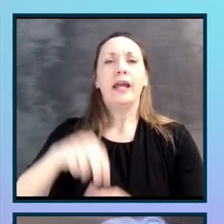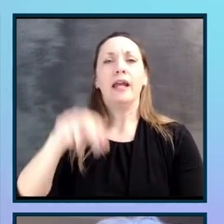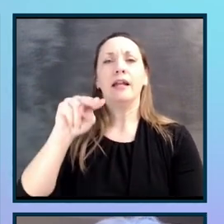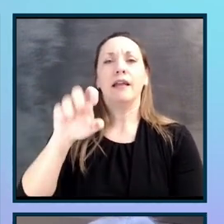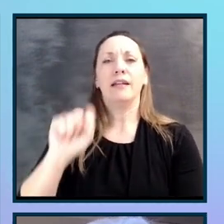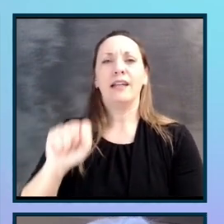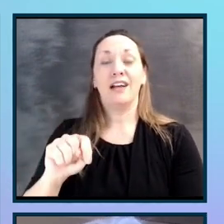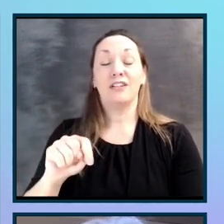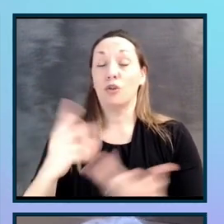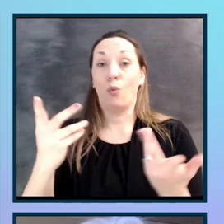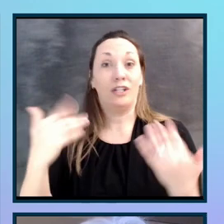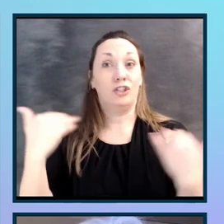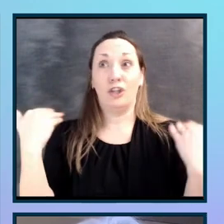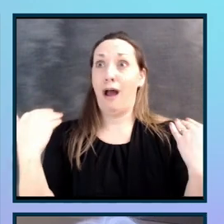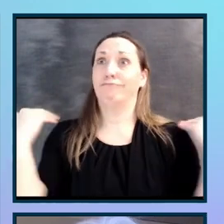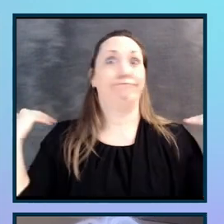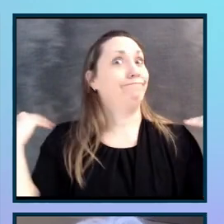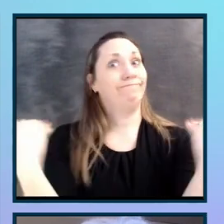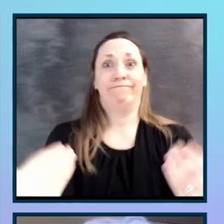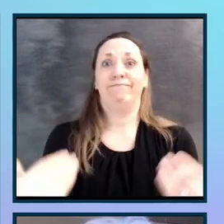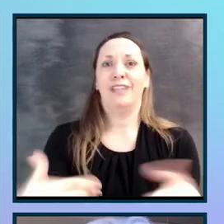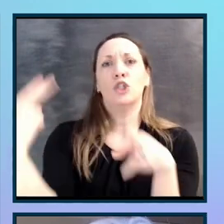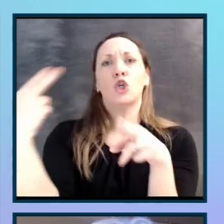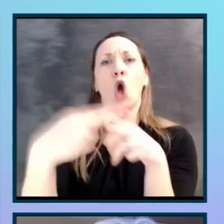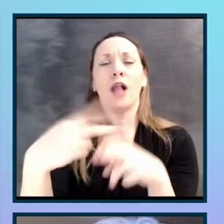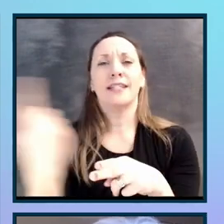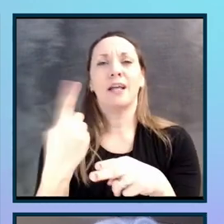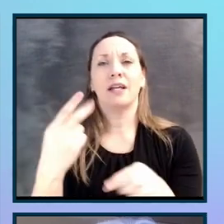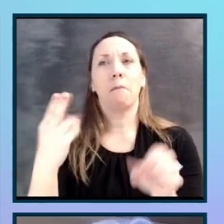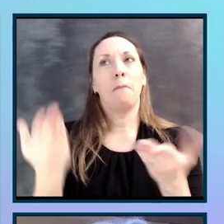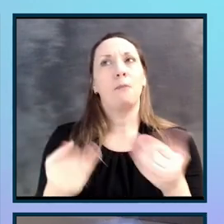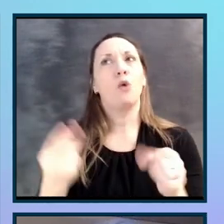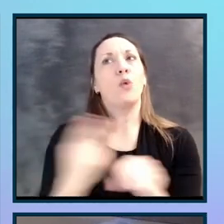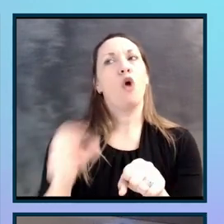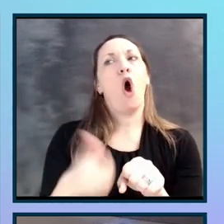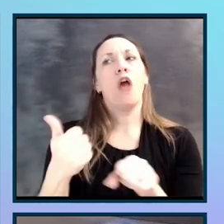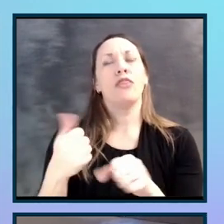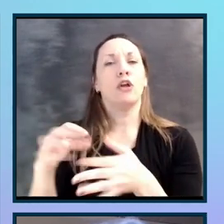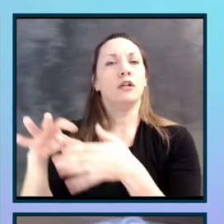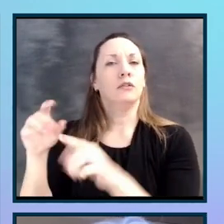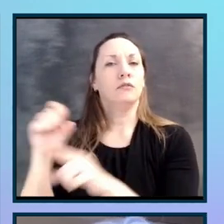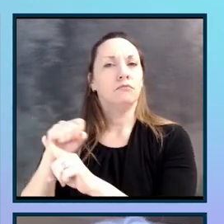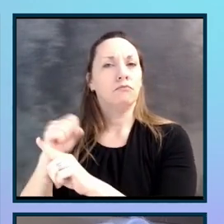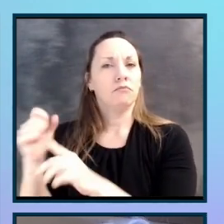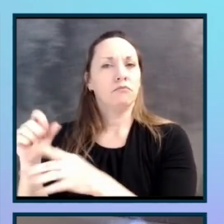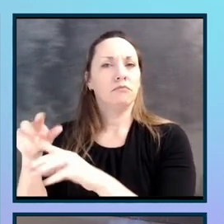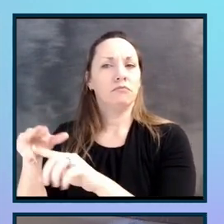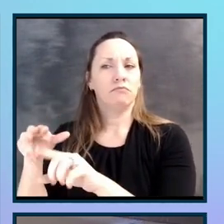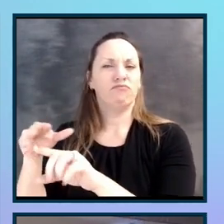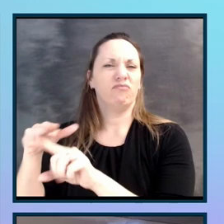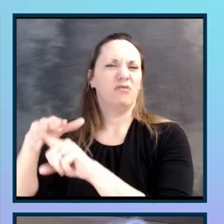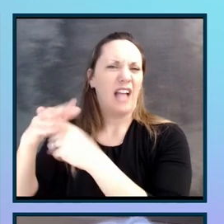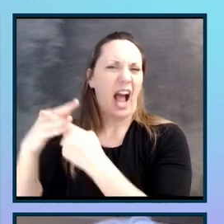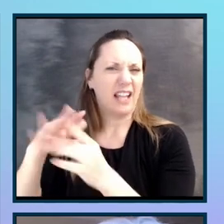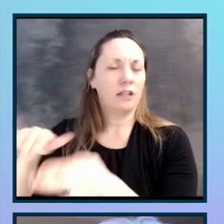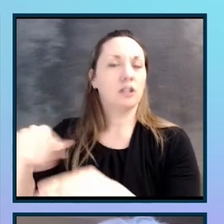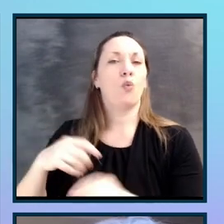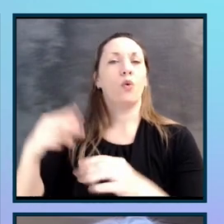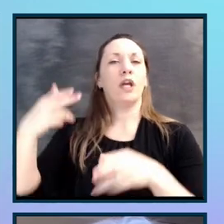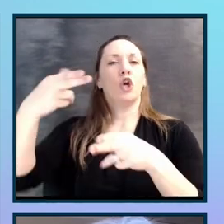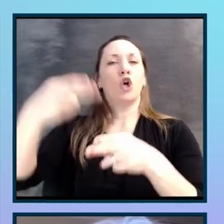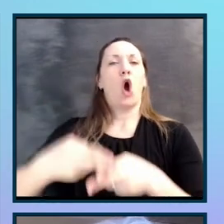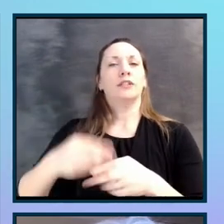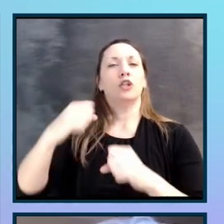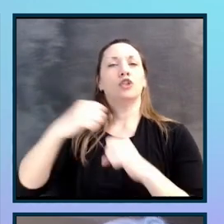and said, let's call this thing something and see if we can use it in other contexts. So we called it structured negotiation. We'll talk about the structure in a minute. And we